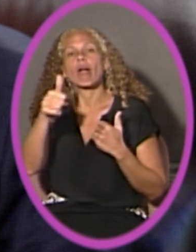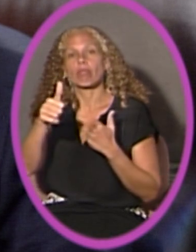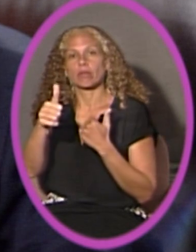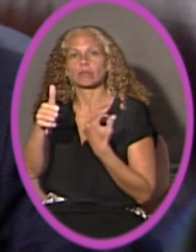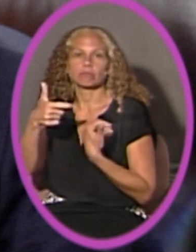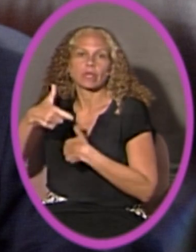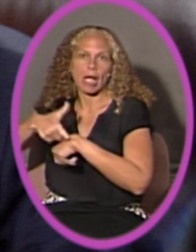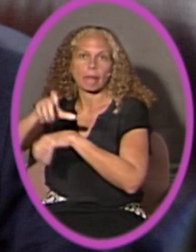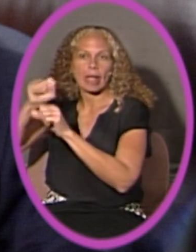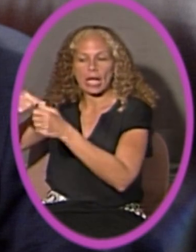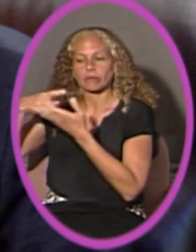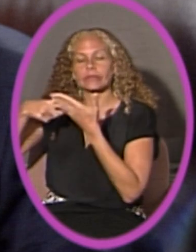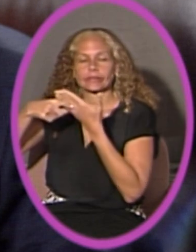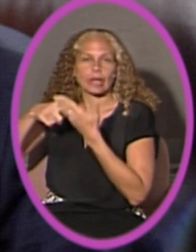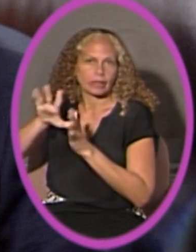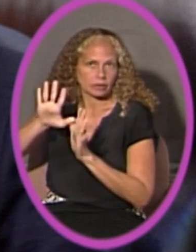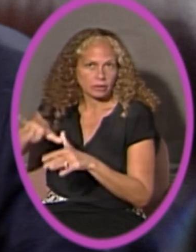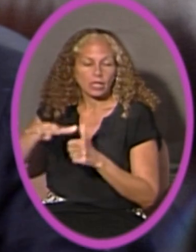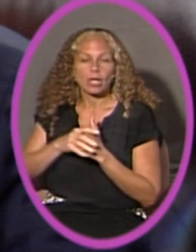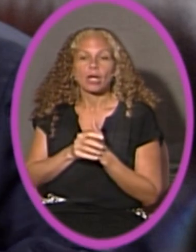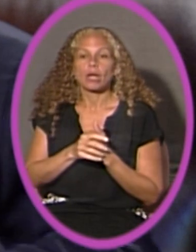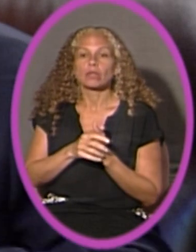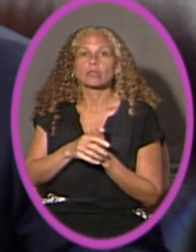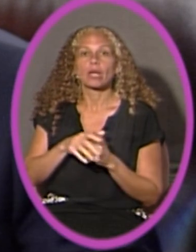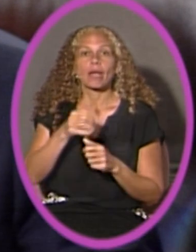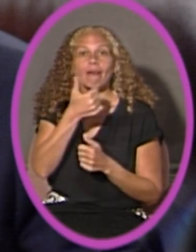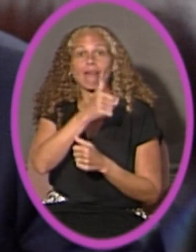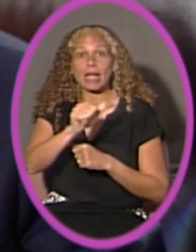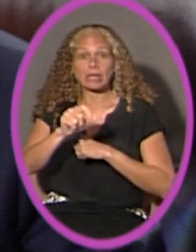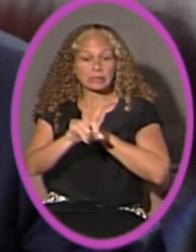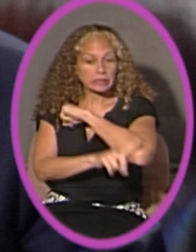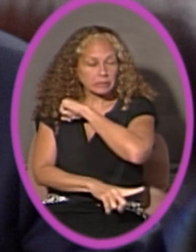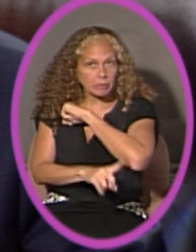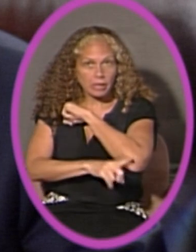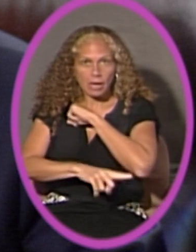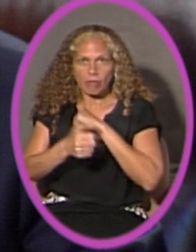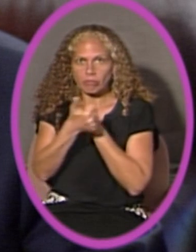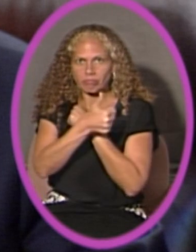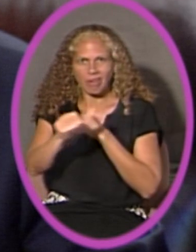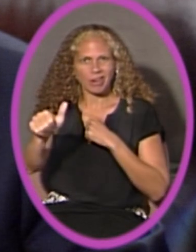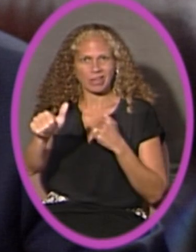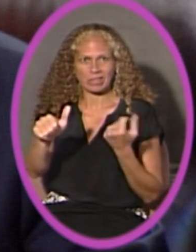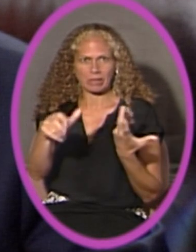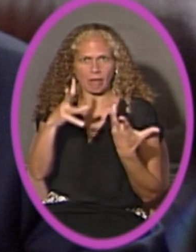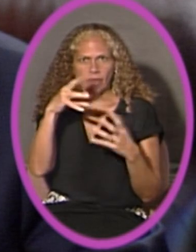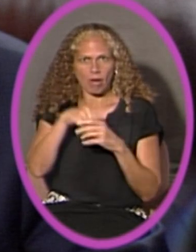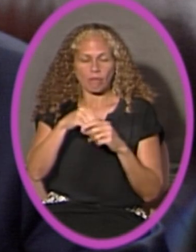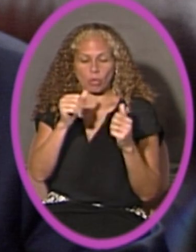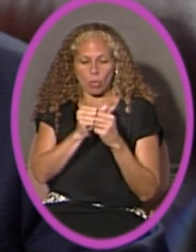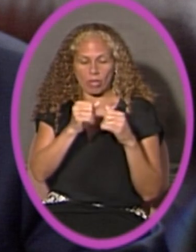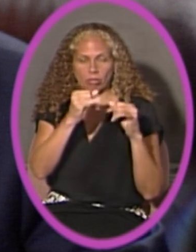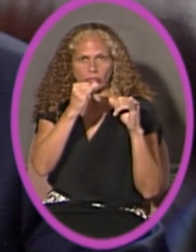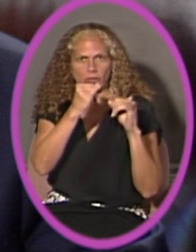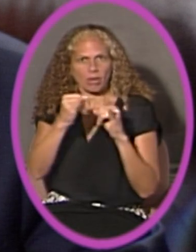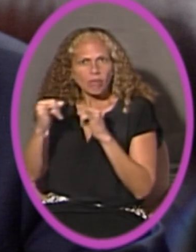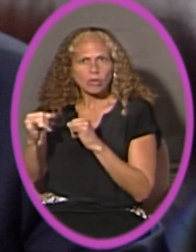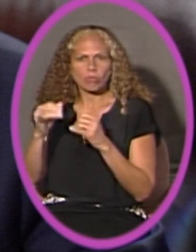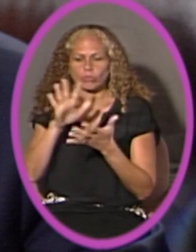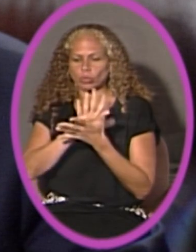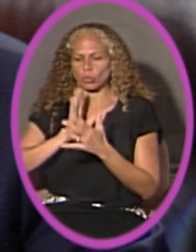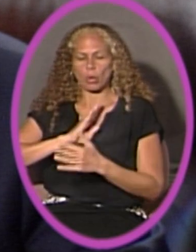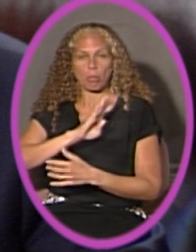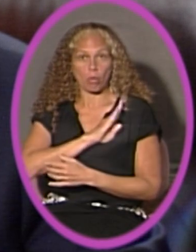Similarly, employees are prohibited from discussing disciplinary matters involving any individual school board employee.